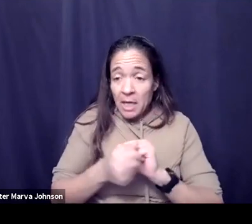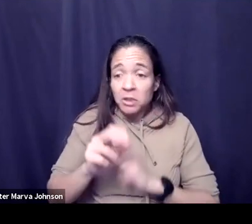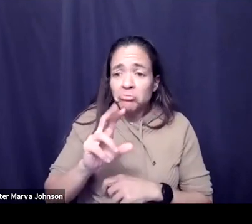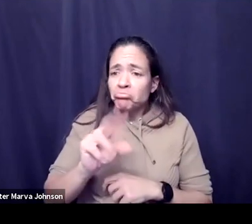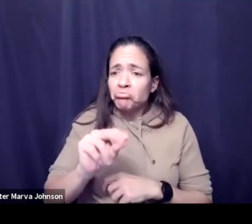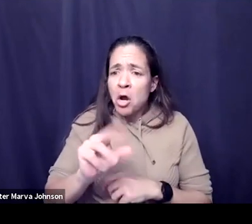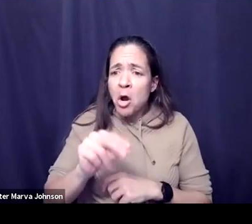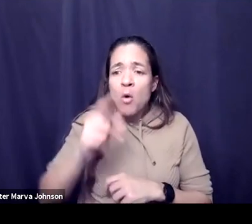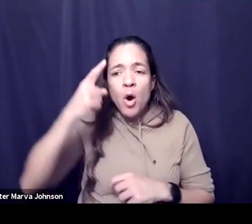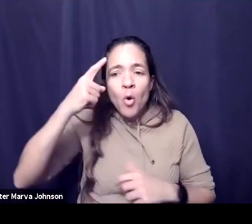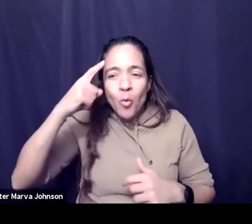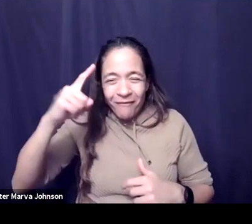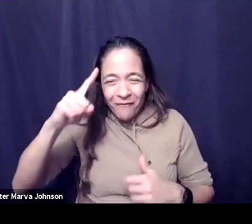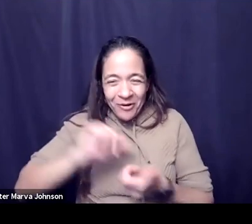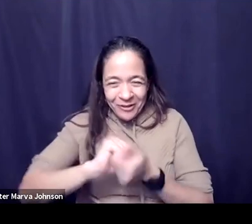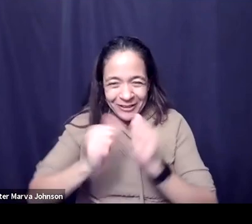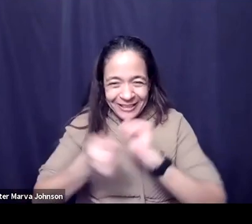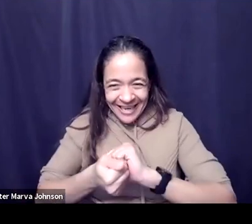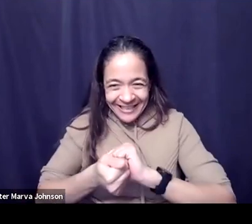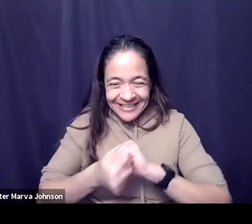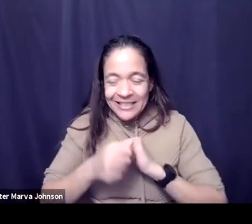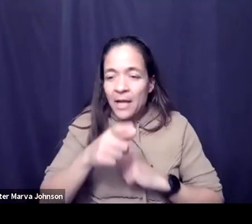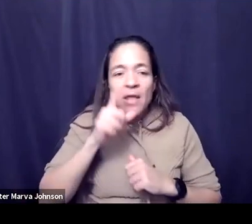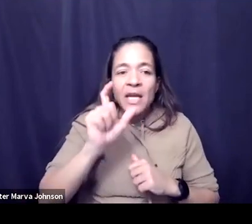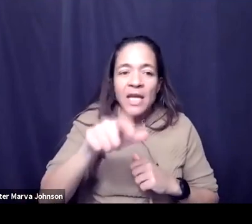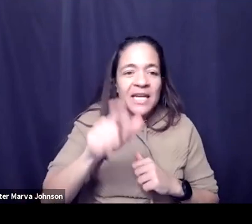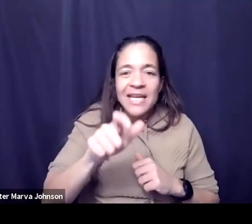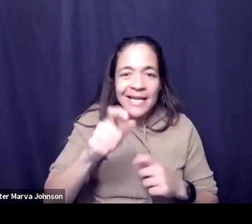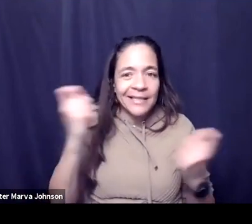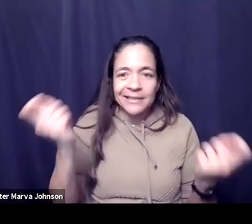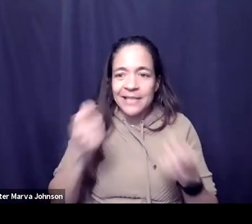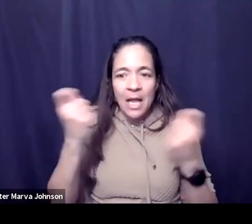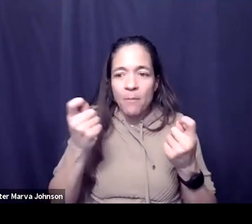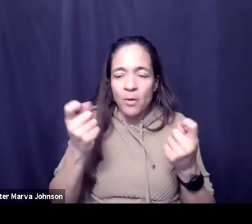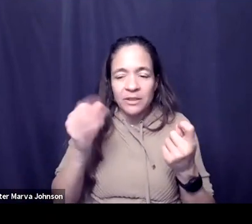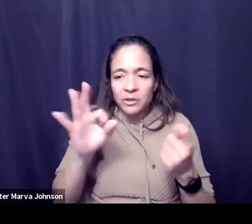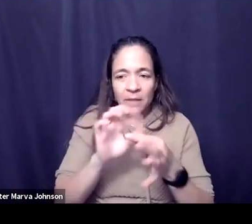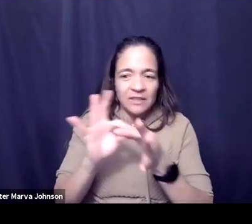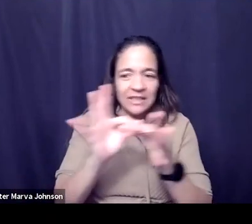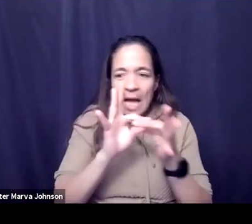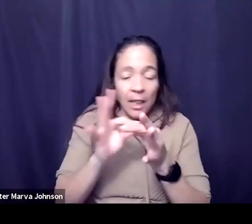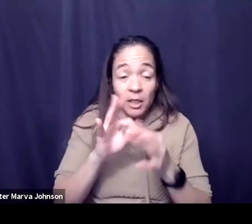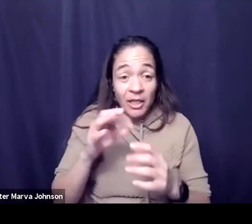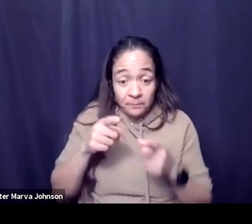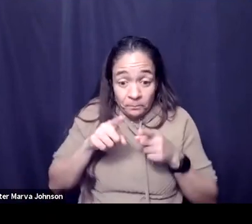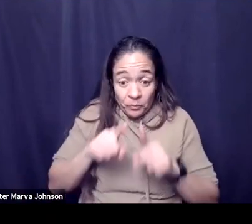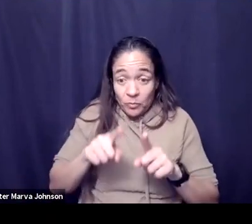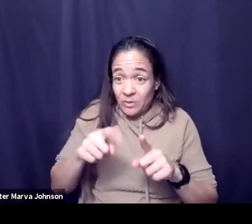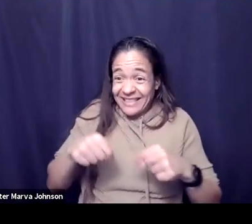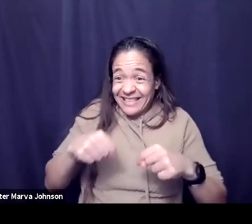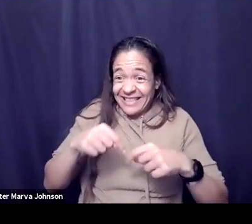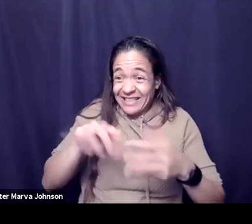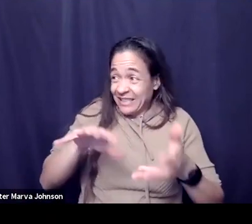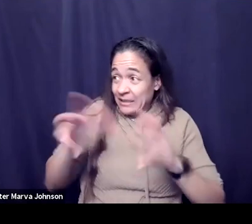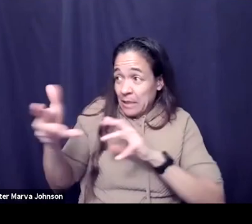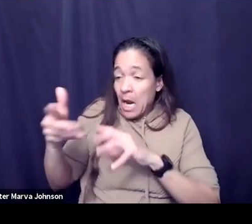needed sort of like a celebration of solidarity they needed something else um in this time so